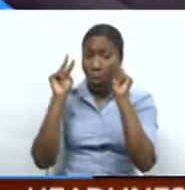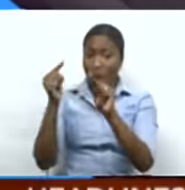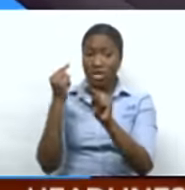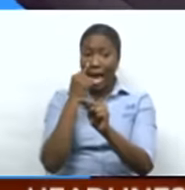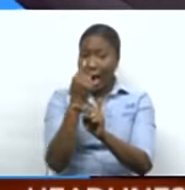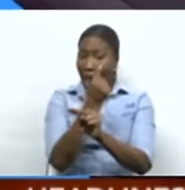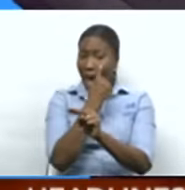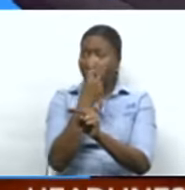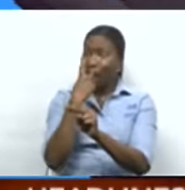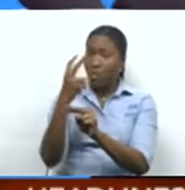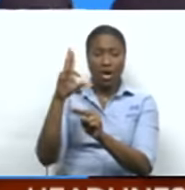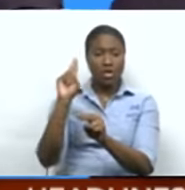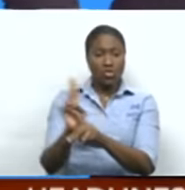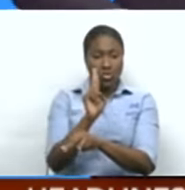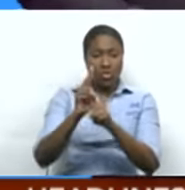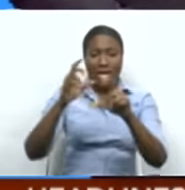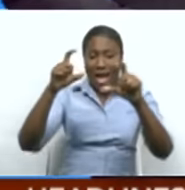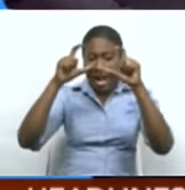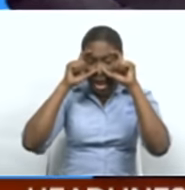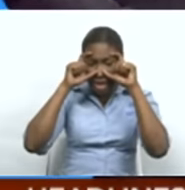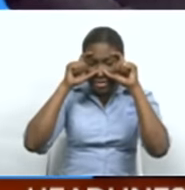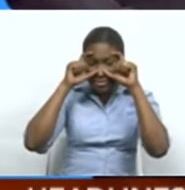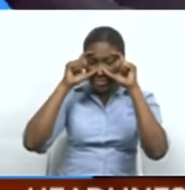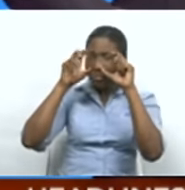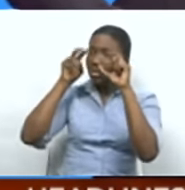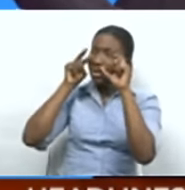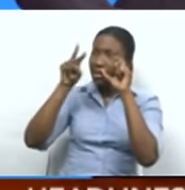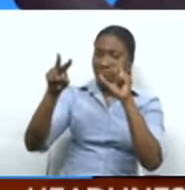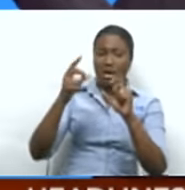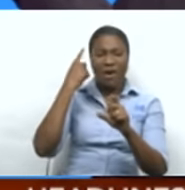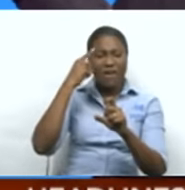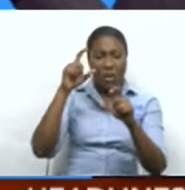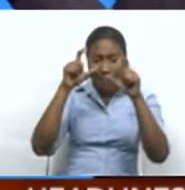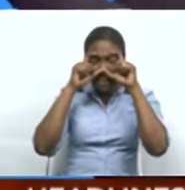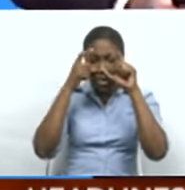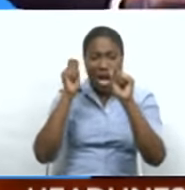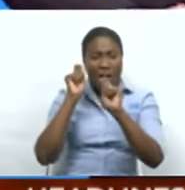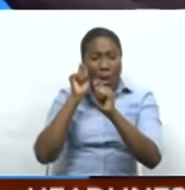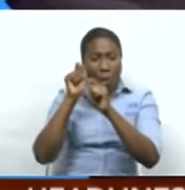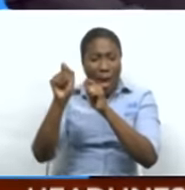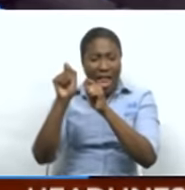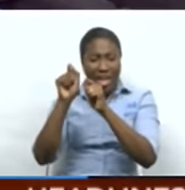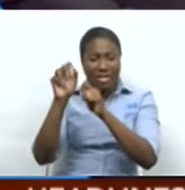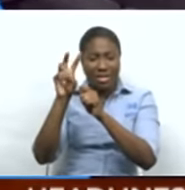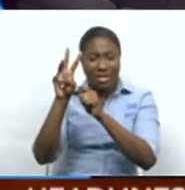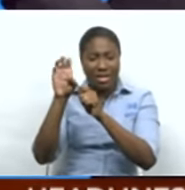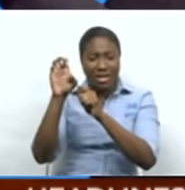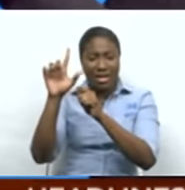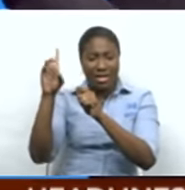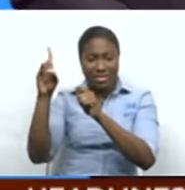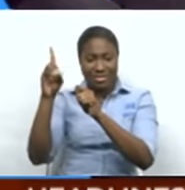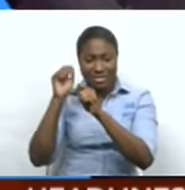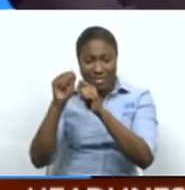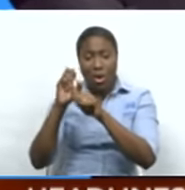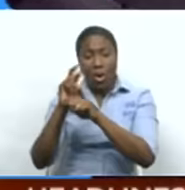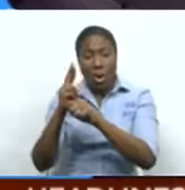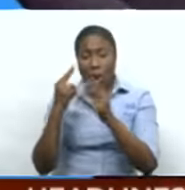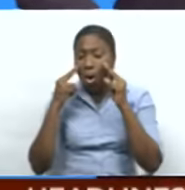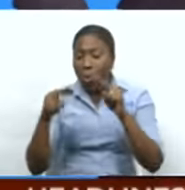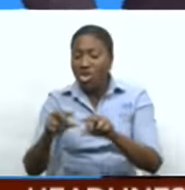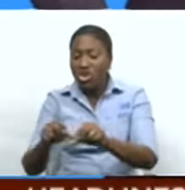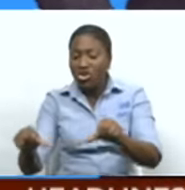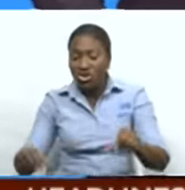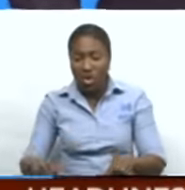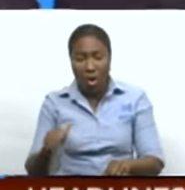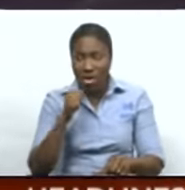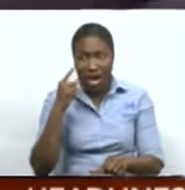eyes. Use a welder's glasses. Your sunglasses may not be able to cut it. Also look at the shadow of the sun on the ground. That will be